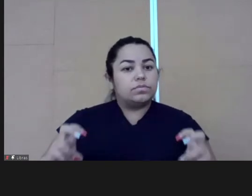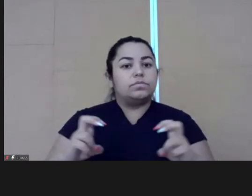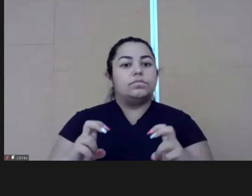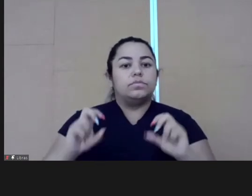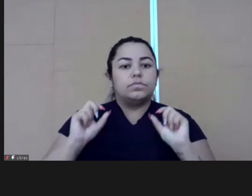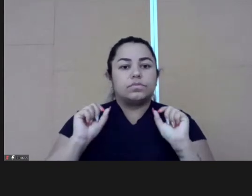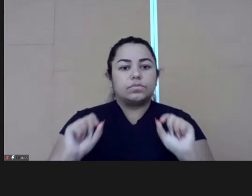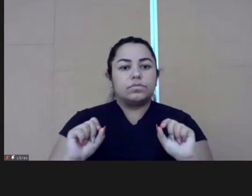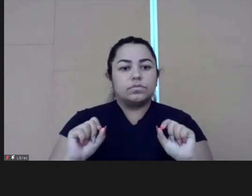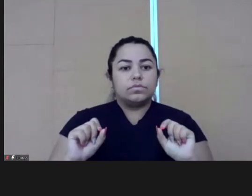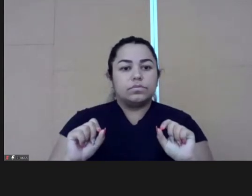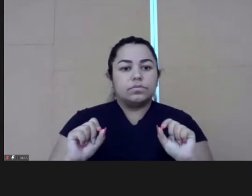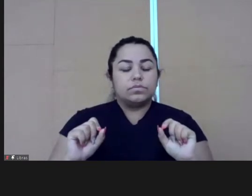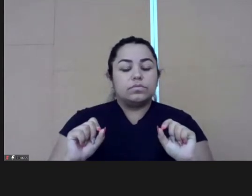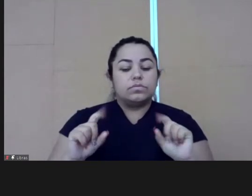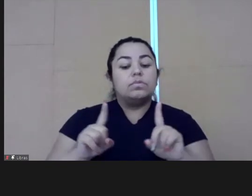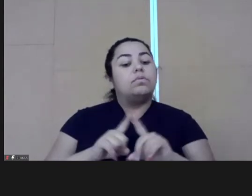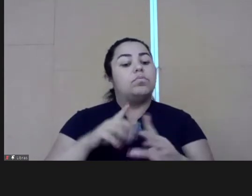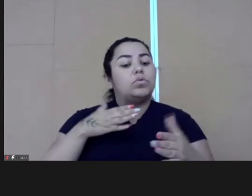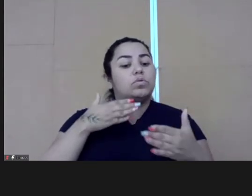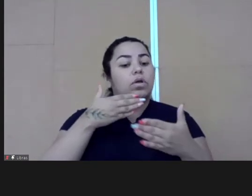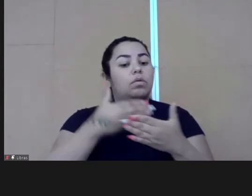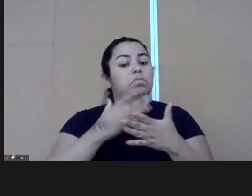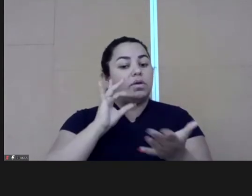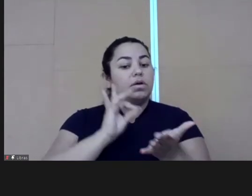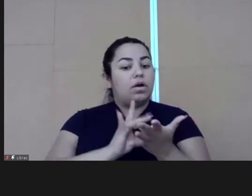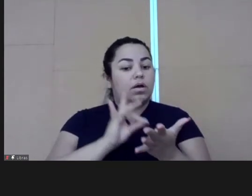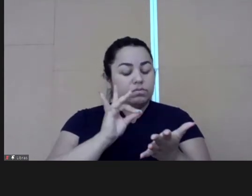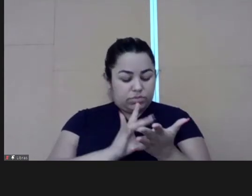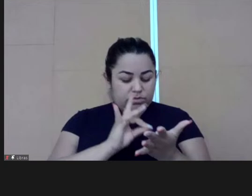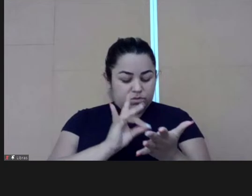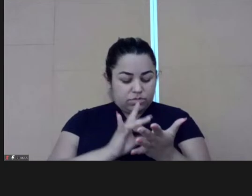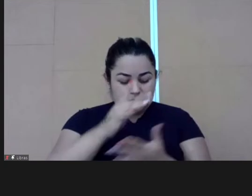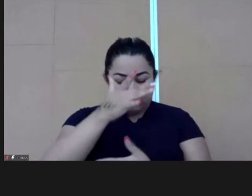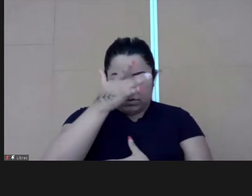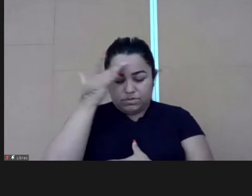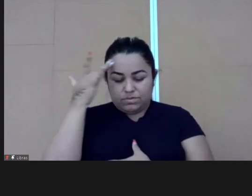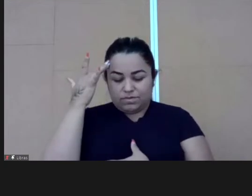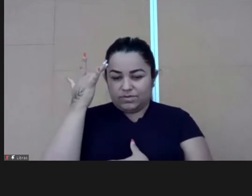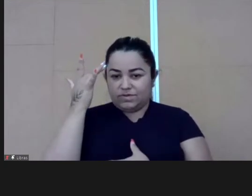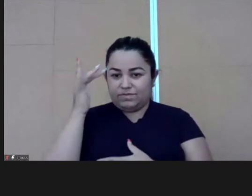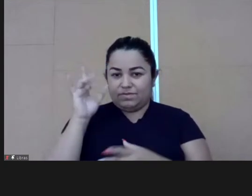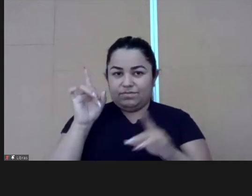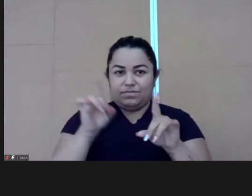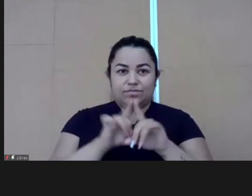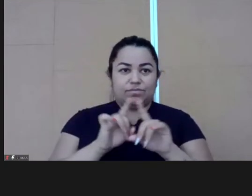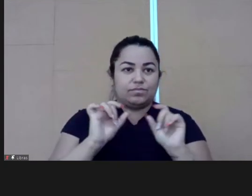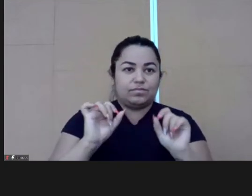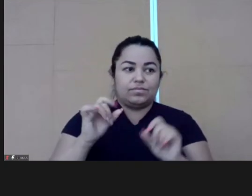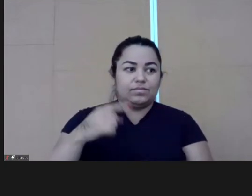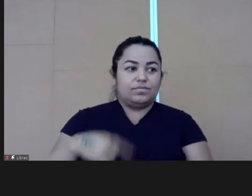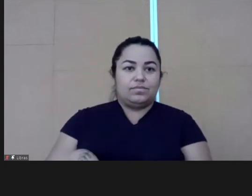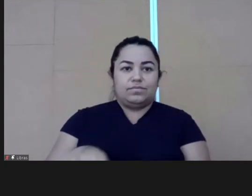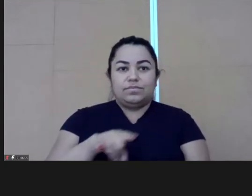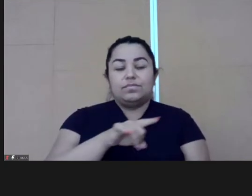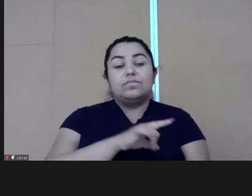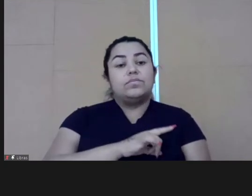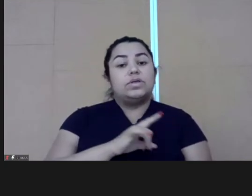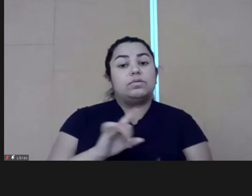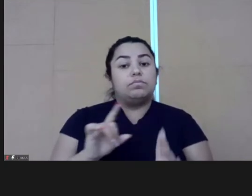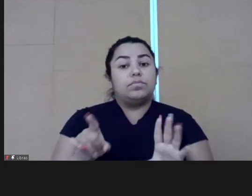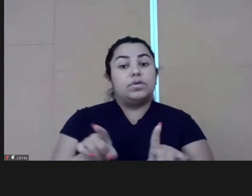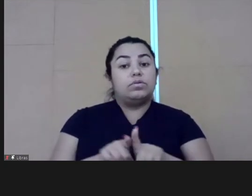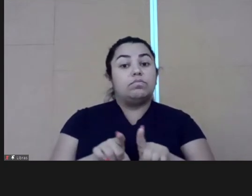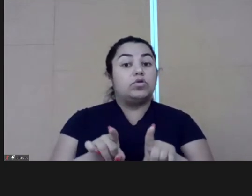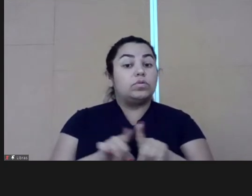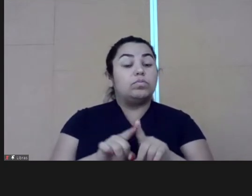different problems that affect the reality of people and as a consequence, the solutions that we need to